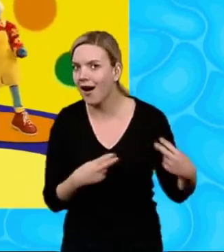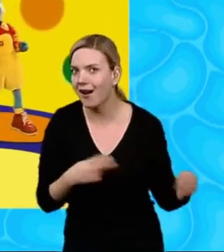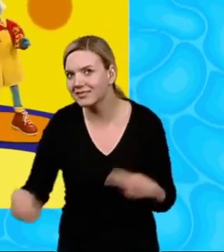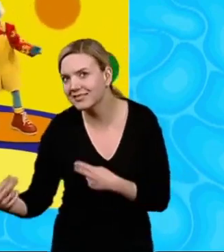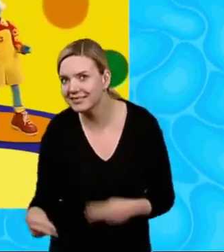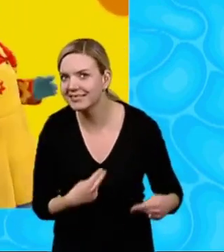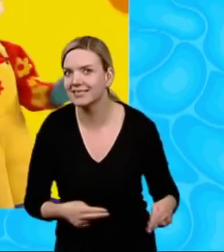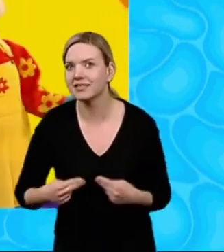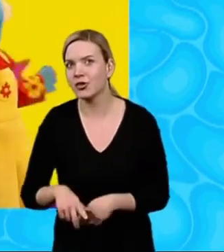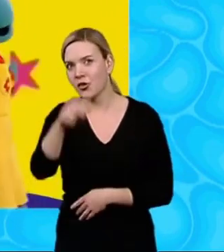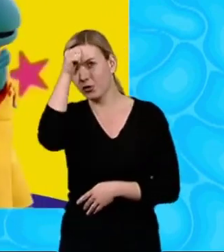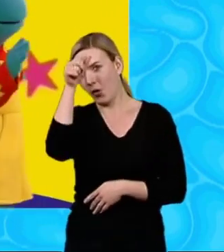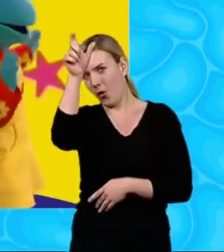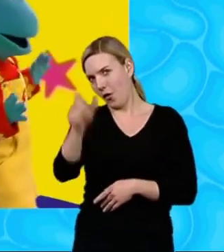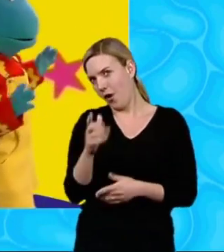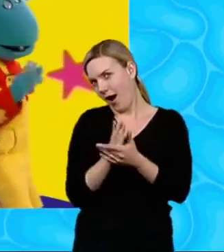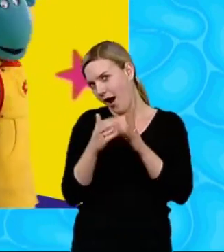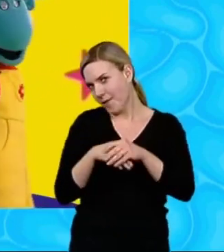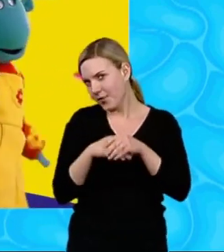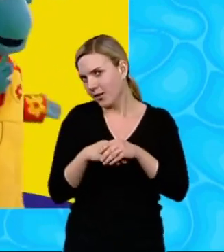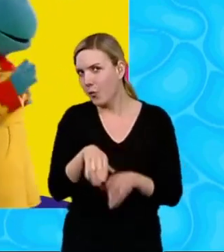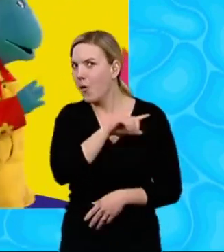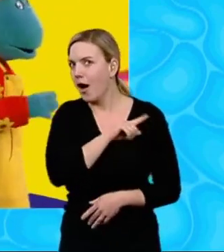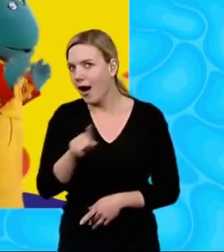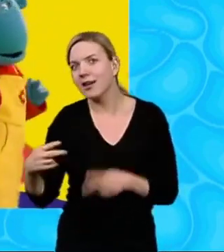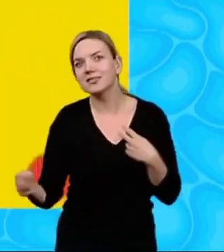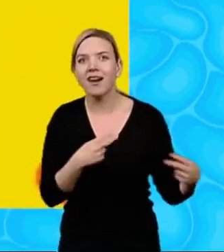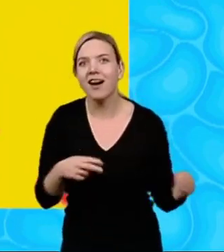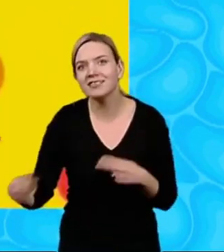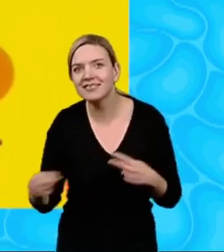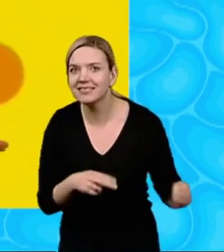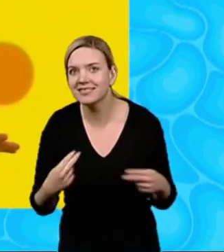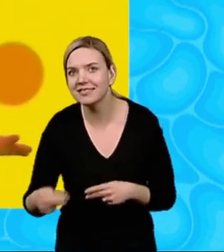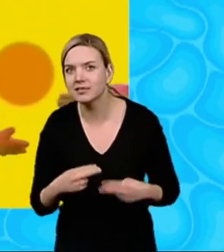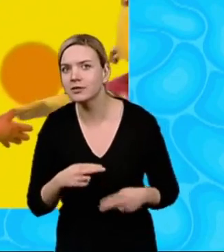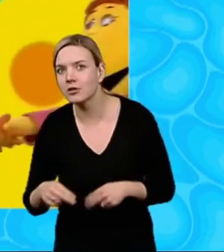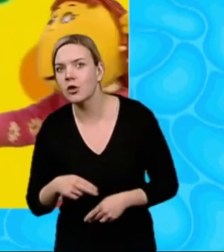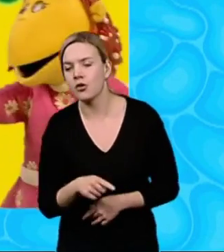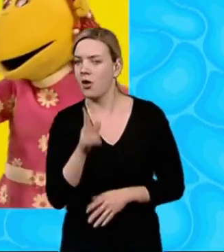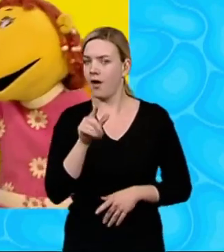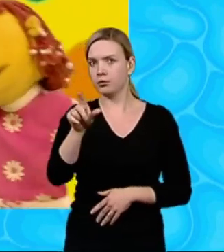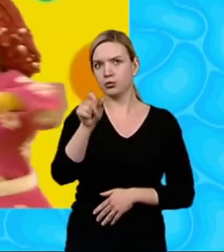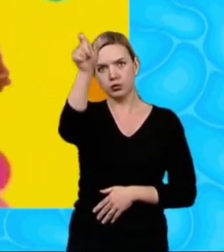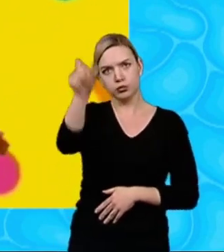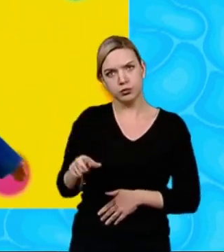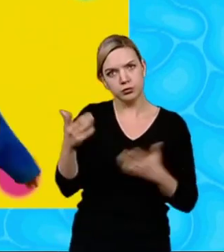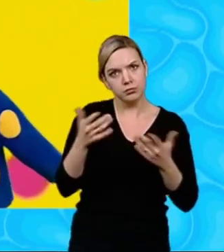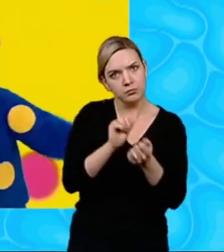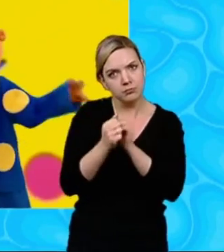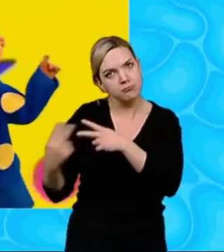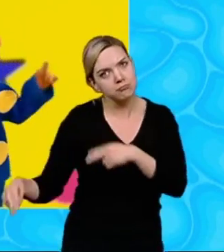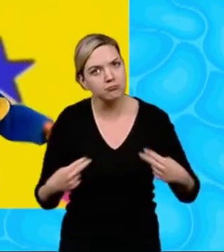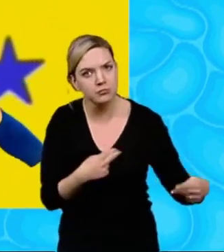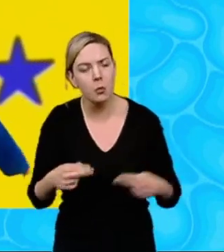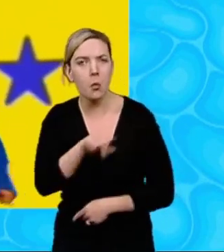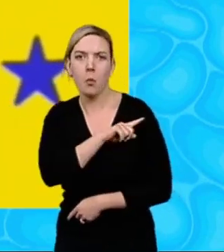Woo-hoo!-hoo! We know you have a friend when they dance with you. Woo-hoo! Come on! You have to choose a partner cos